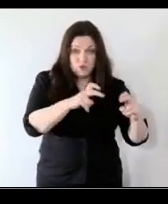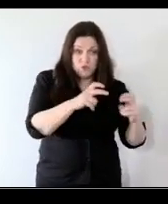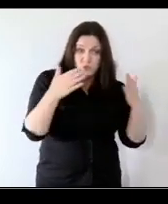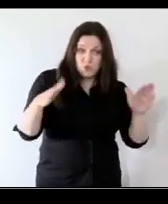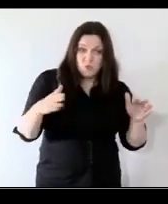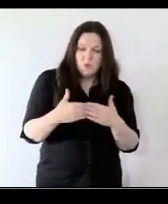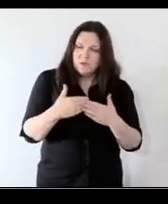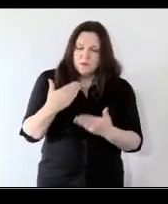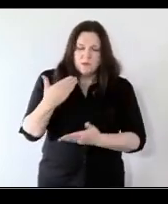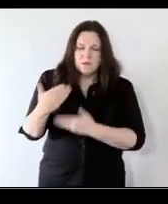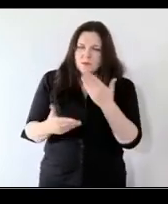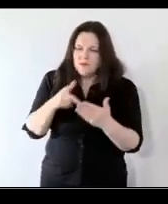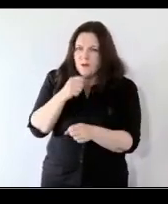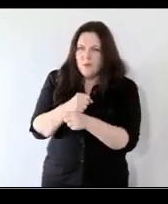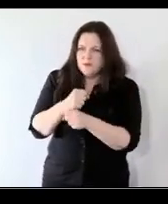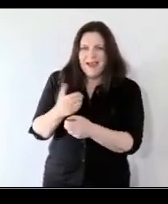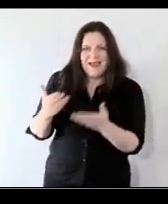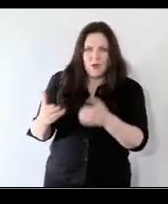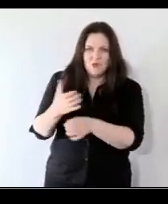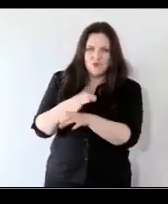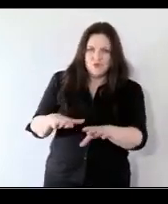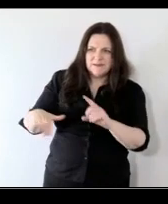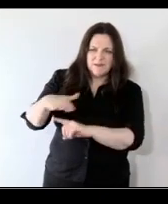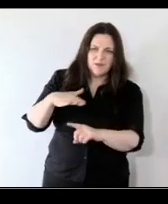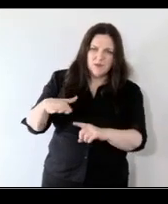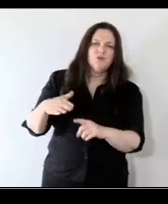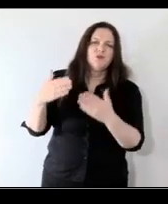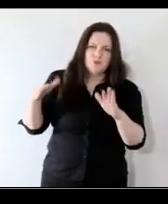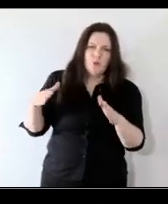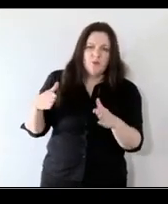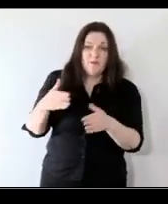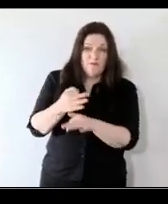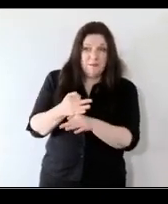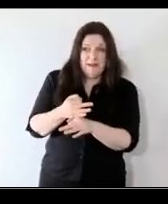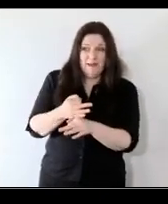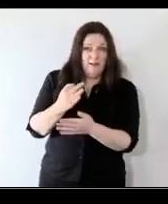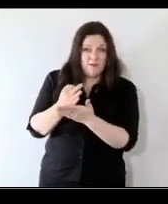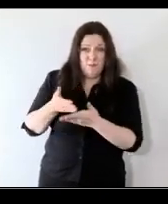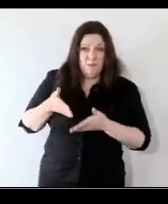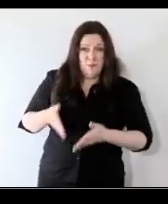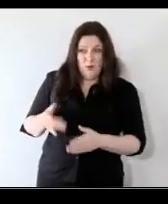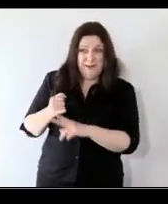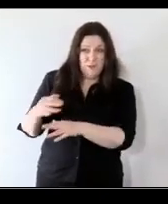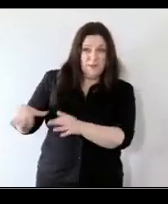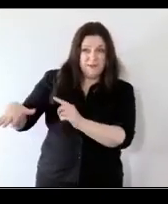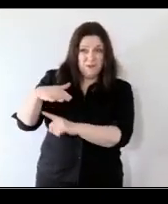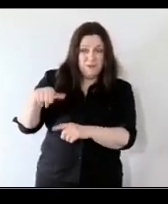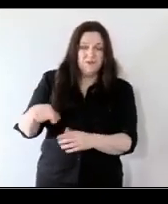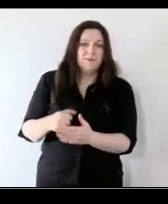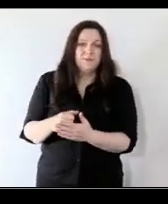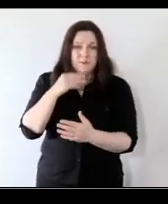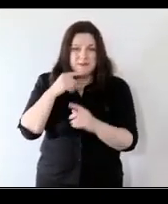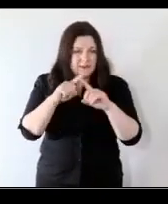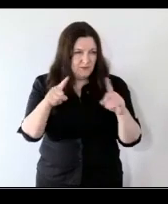well the way in which children's circumstances reflect the family into which they're born and and the the differences